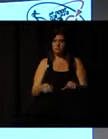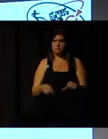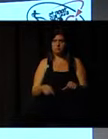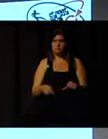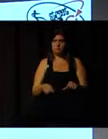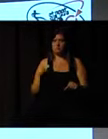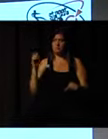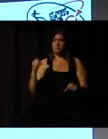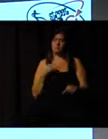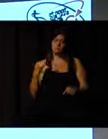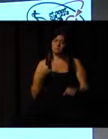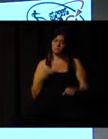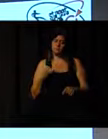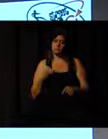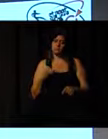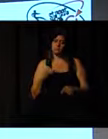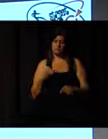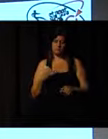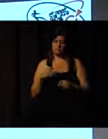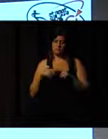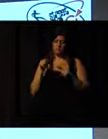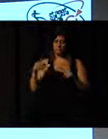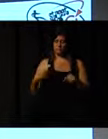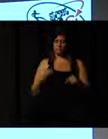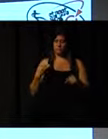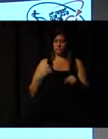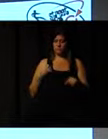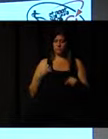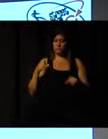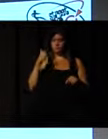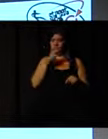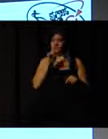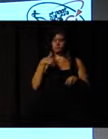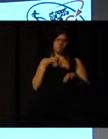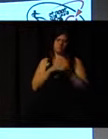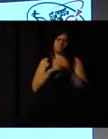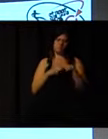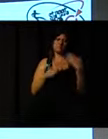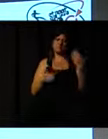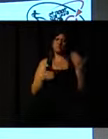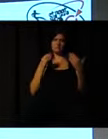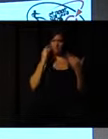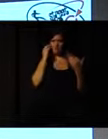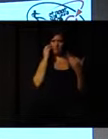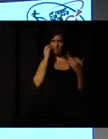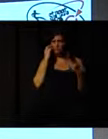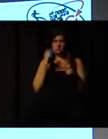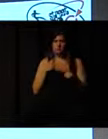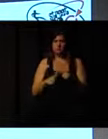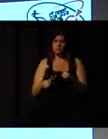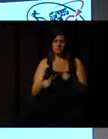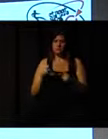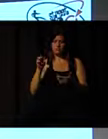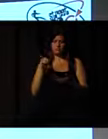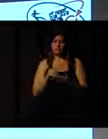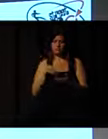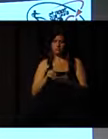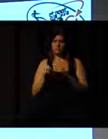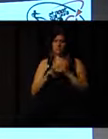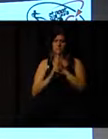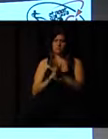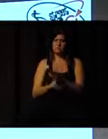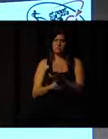Girls participation obviously is, we've talked about the lack of representation for girls